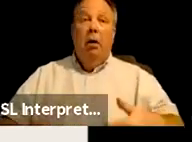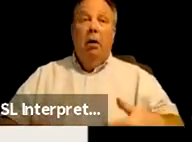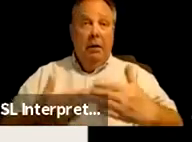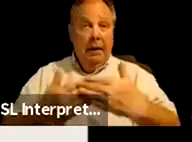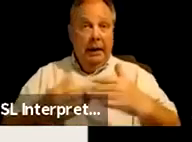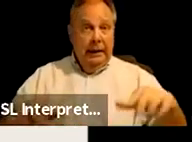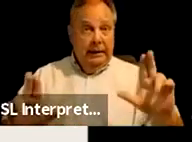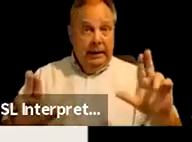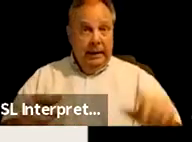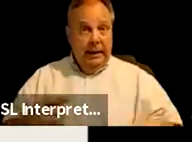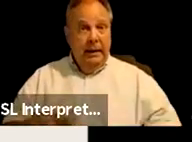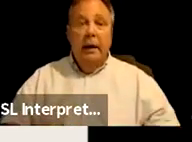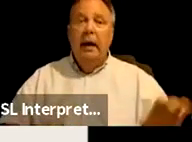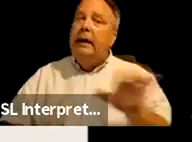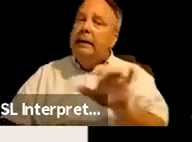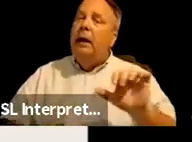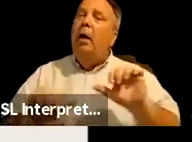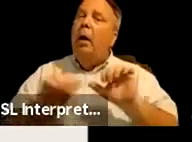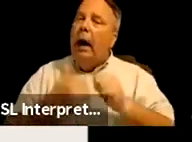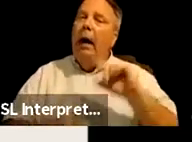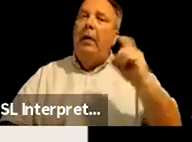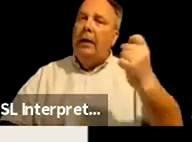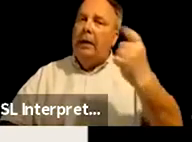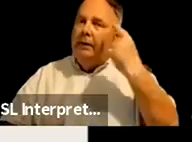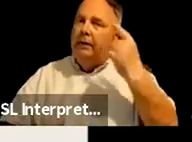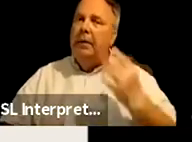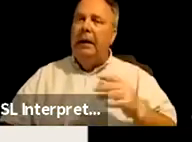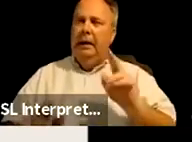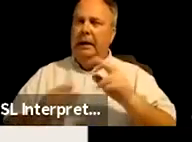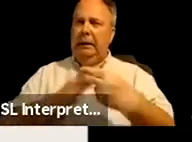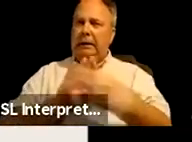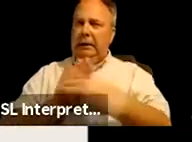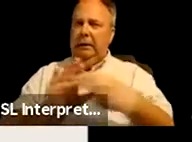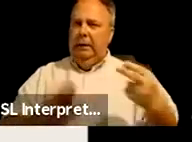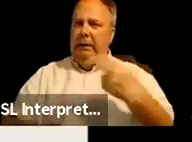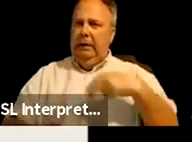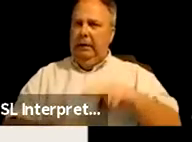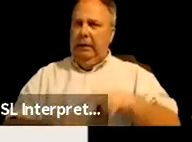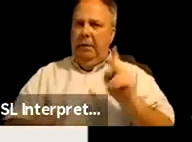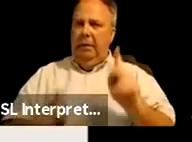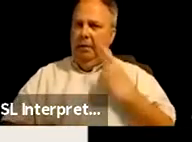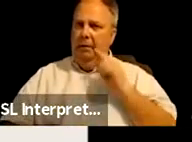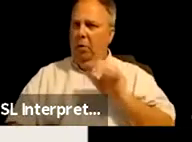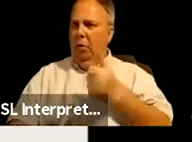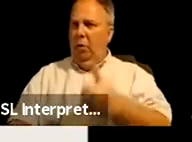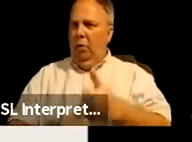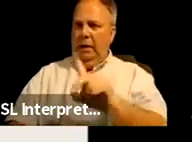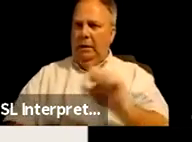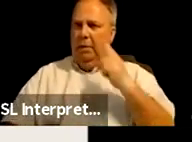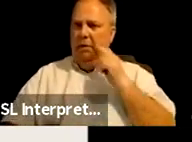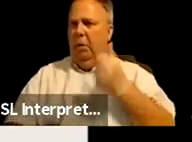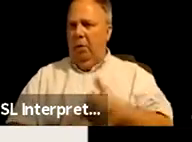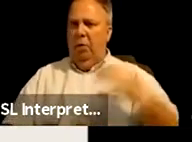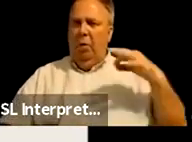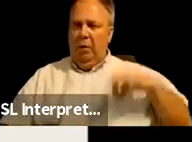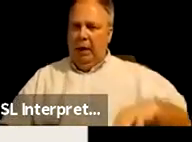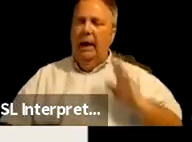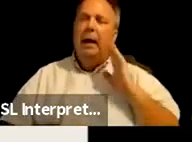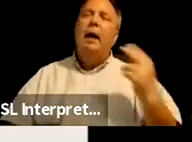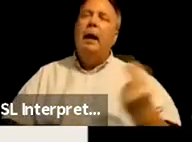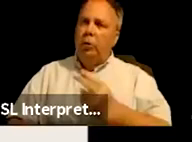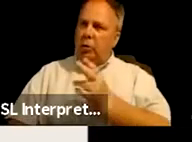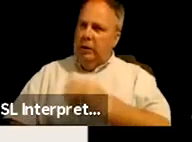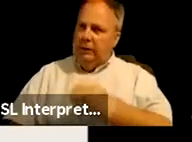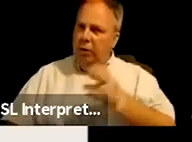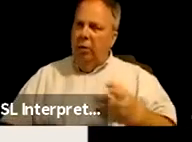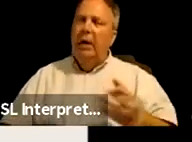is also how the government has deemed native people disabled for their own gains. And I'm going to use a historical and,